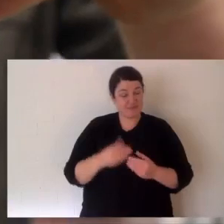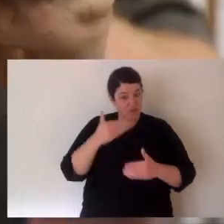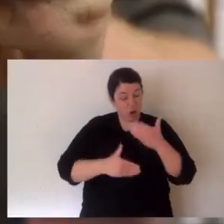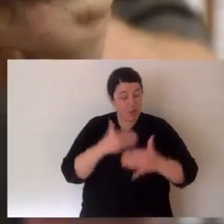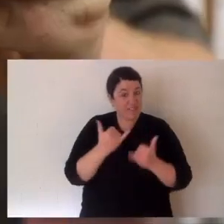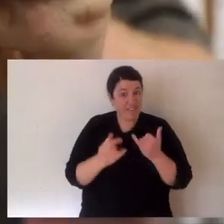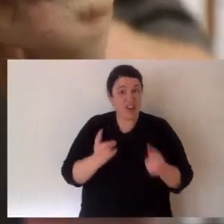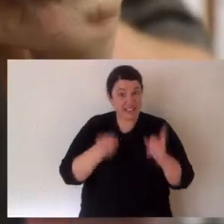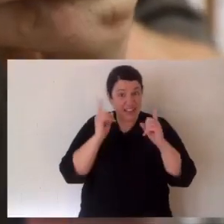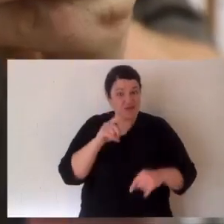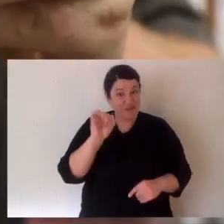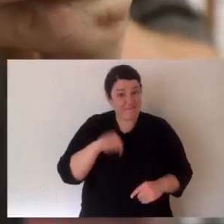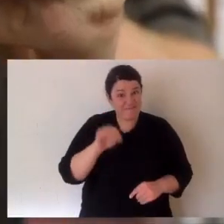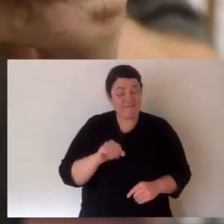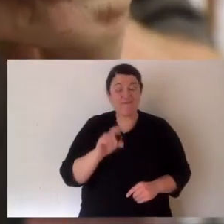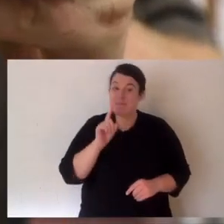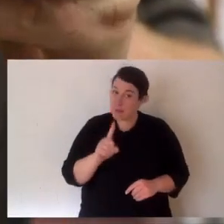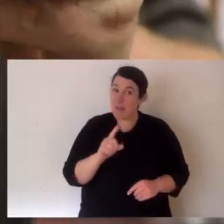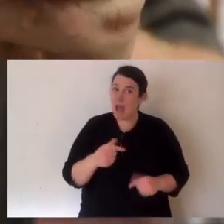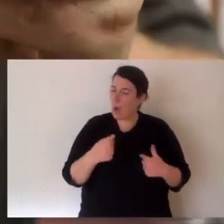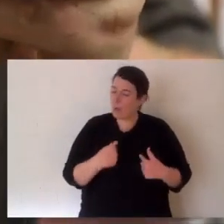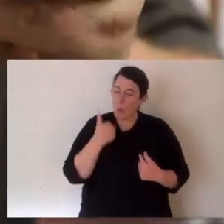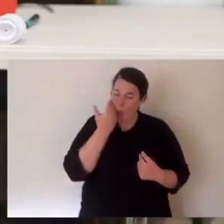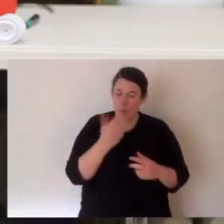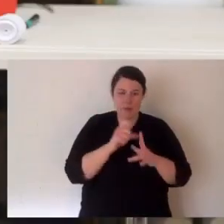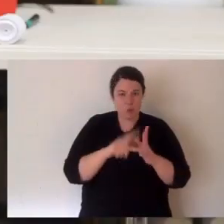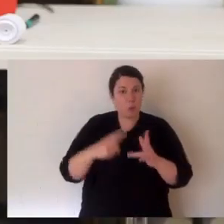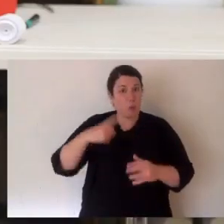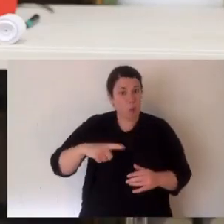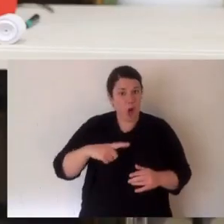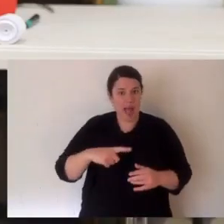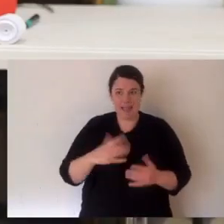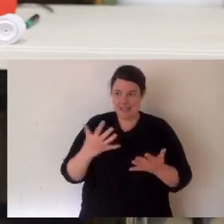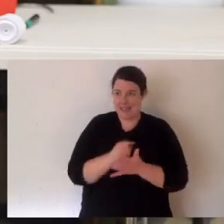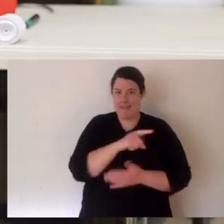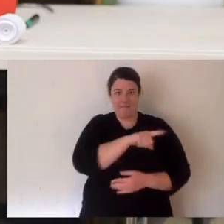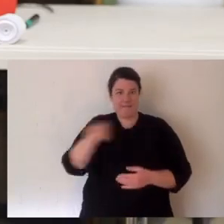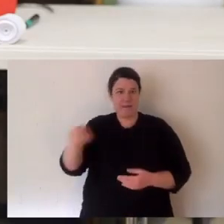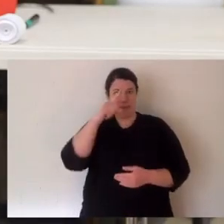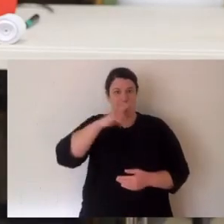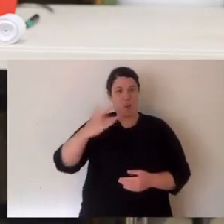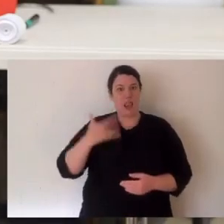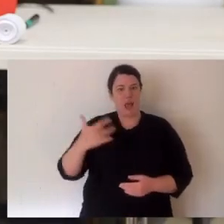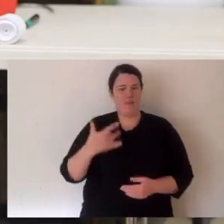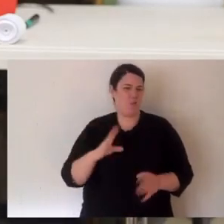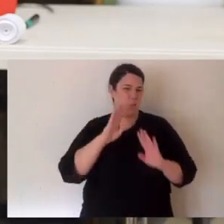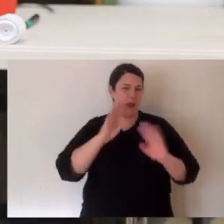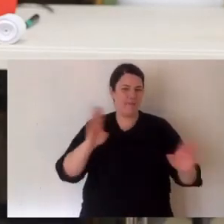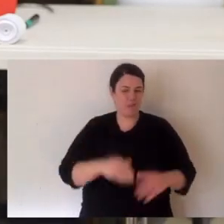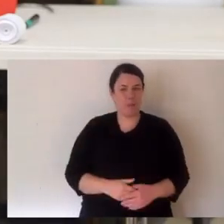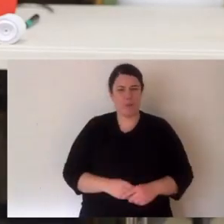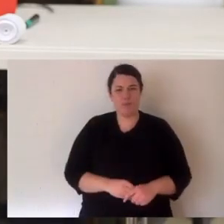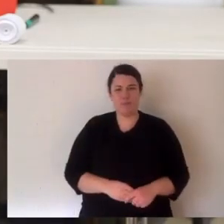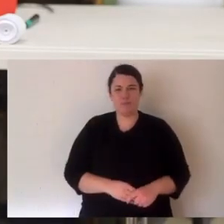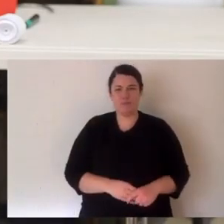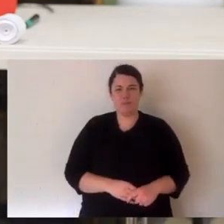ask? Yes, very. But we do it and it's a part of our heart and soul because we get to save lives. What a wonderful